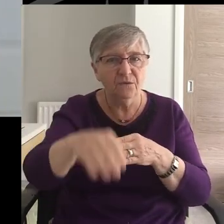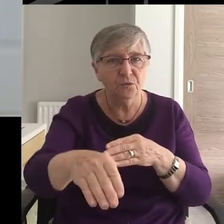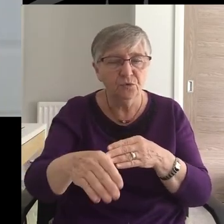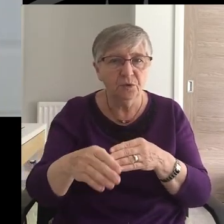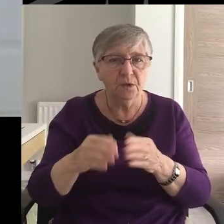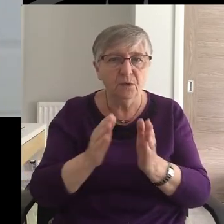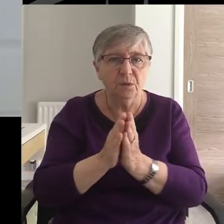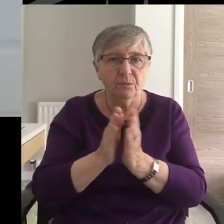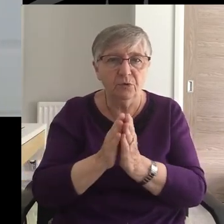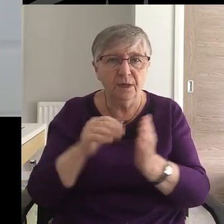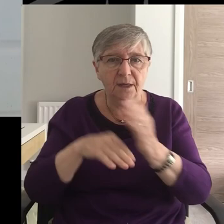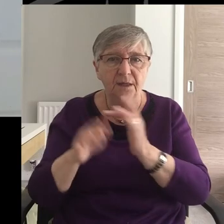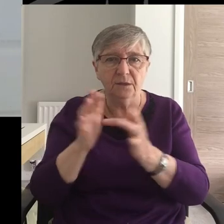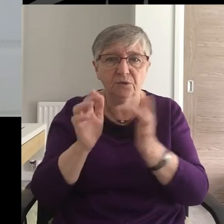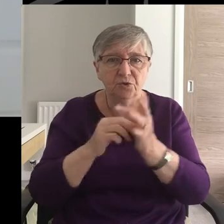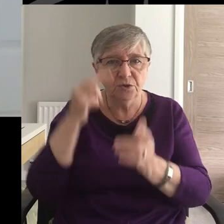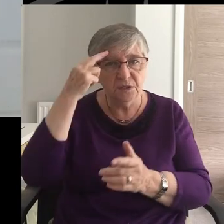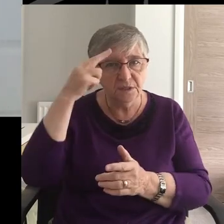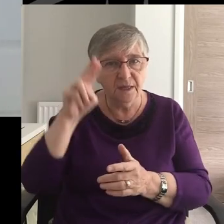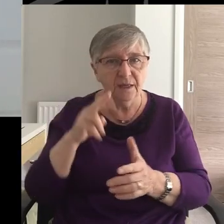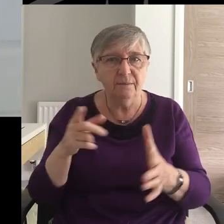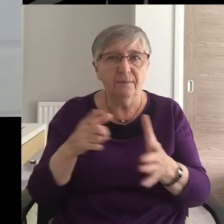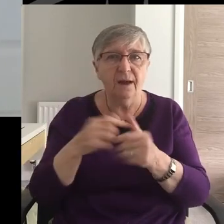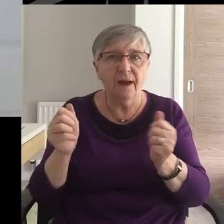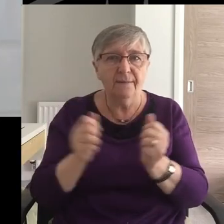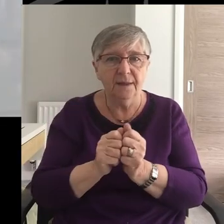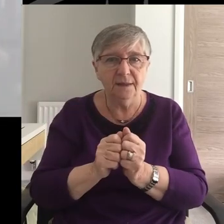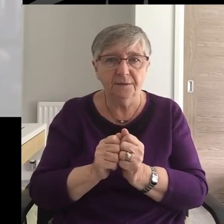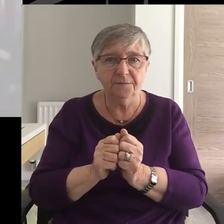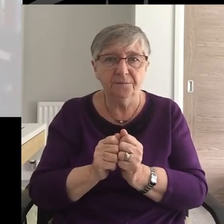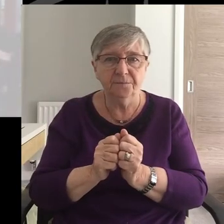In Jesus name Amen